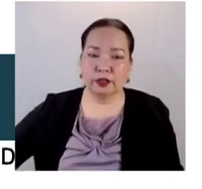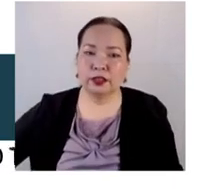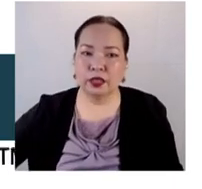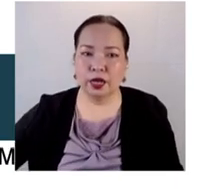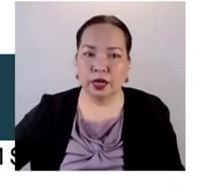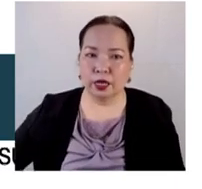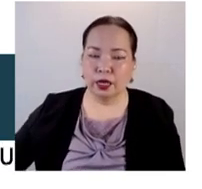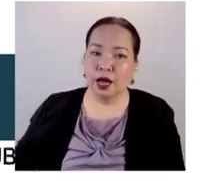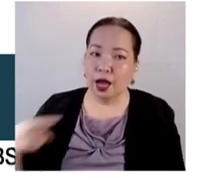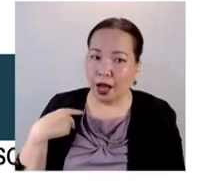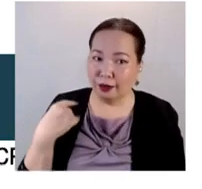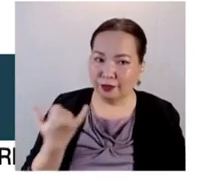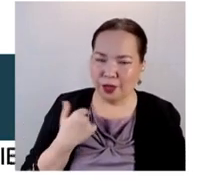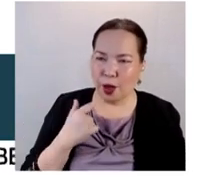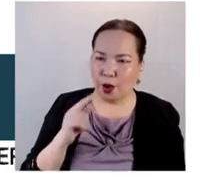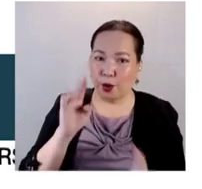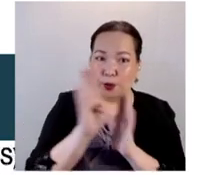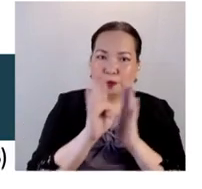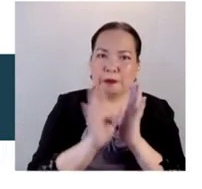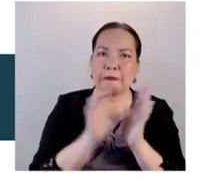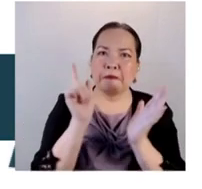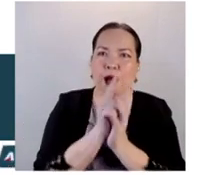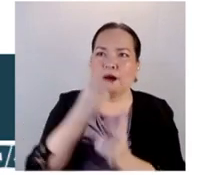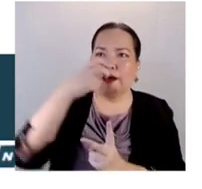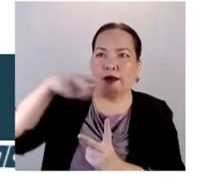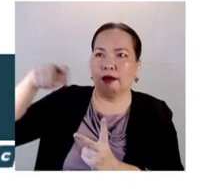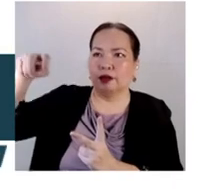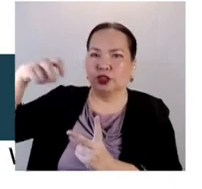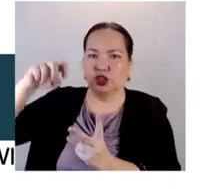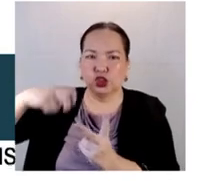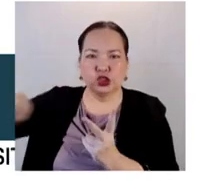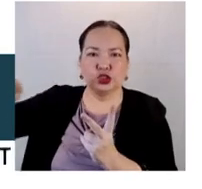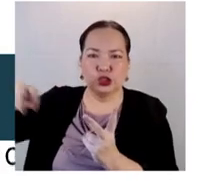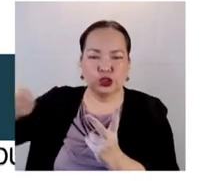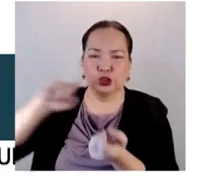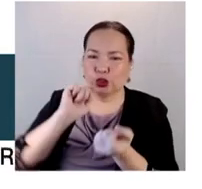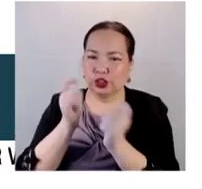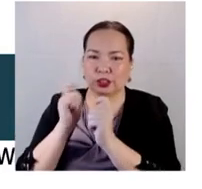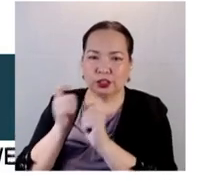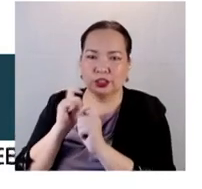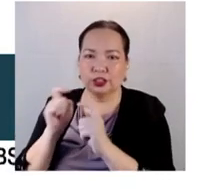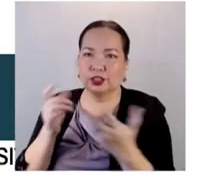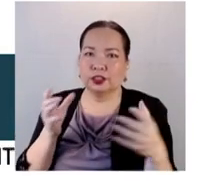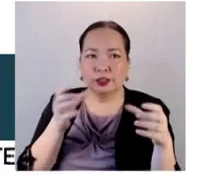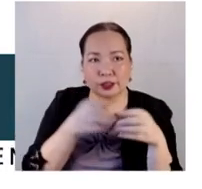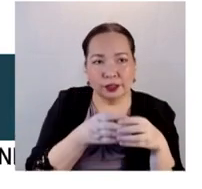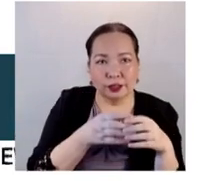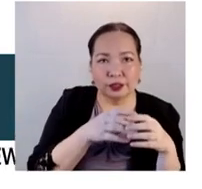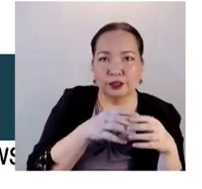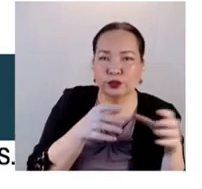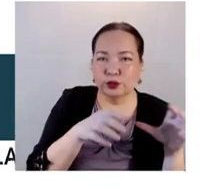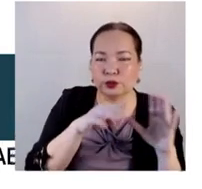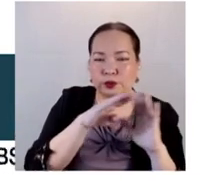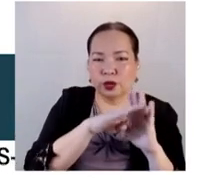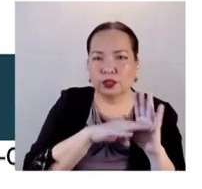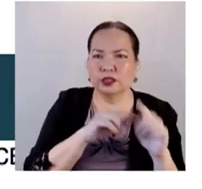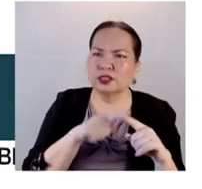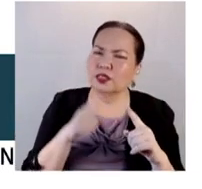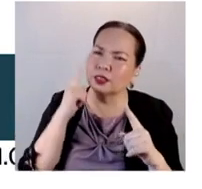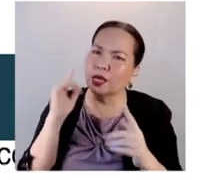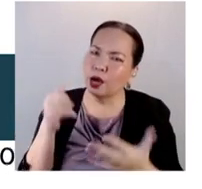turncoatism. How will this help or aid in the reforms that you want to happen in the whole electoral system?